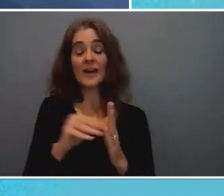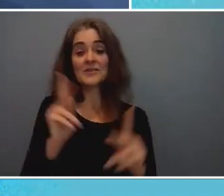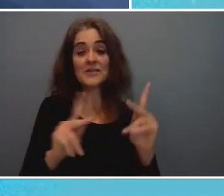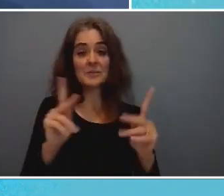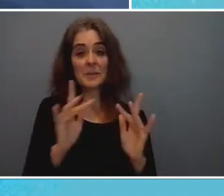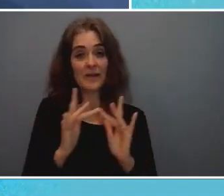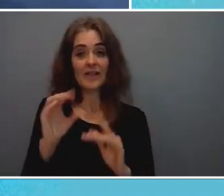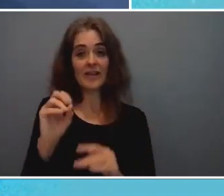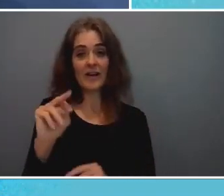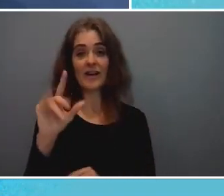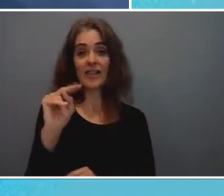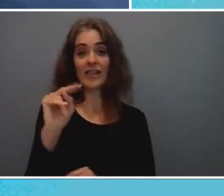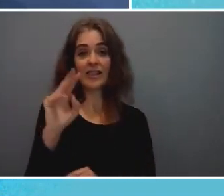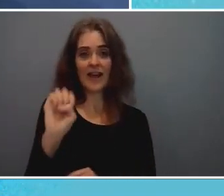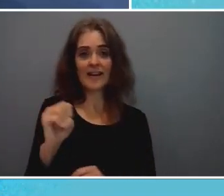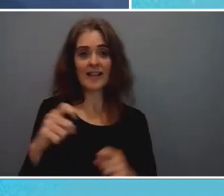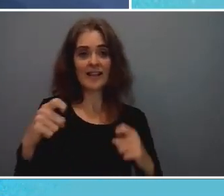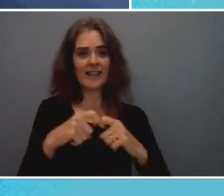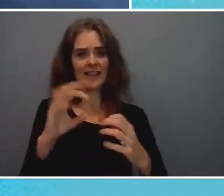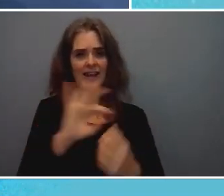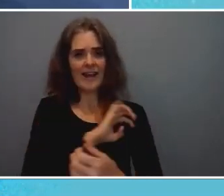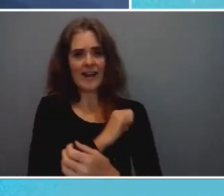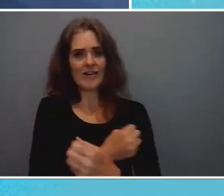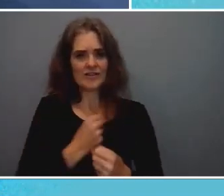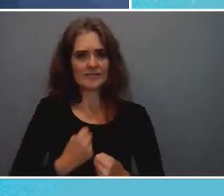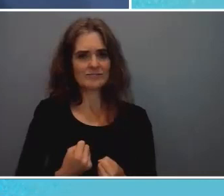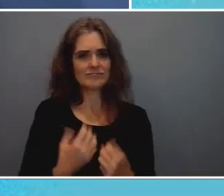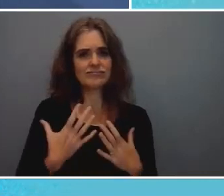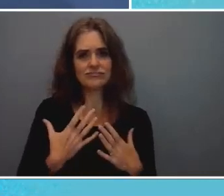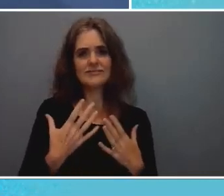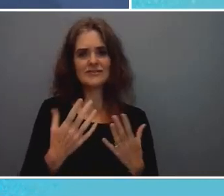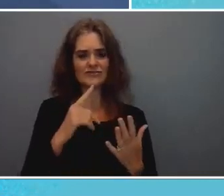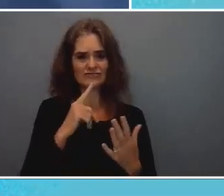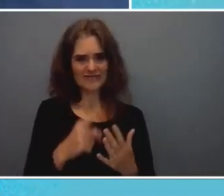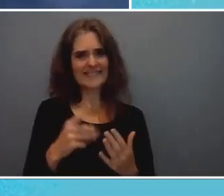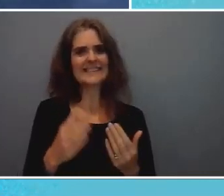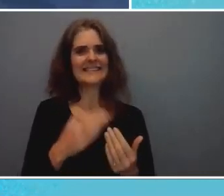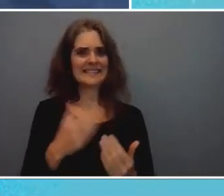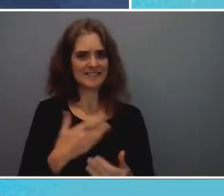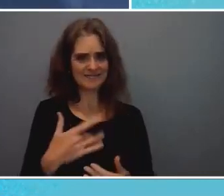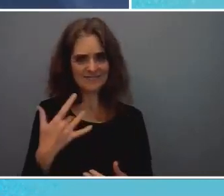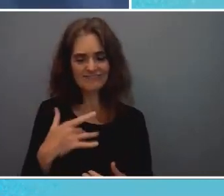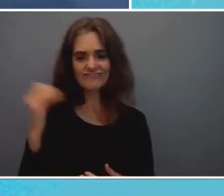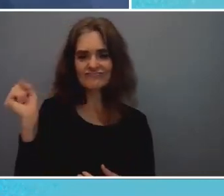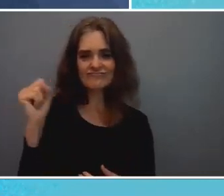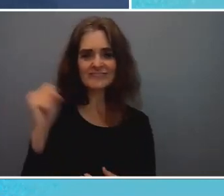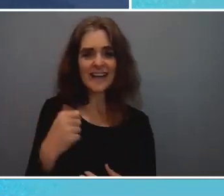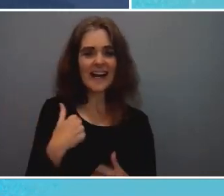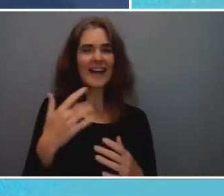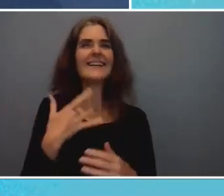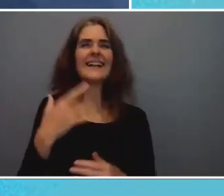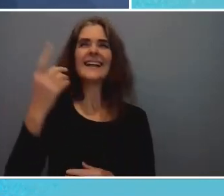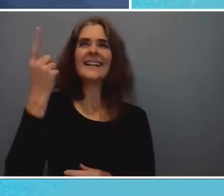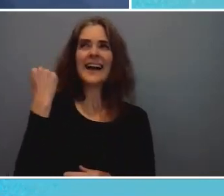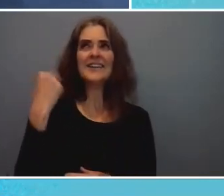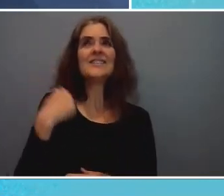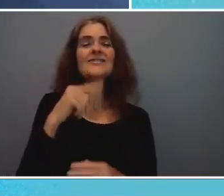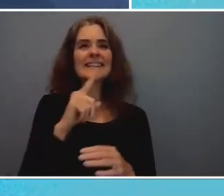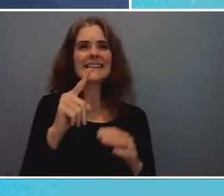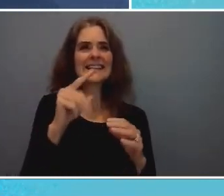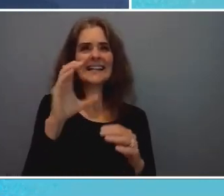is palpable. You know, it felt like last year we were coming out of a cave and sort of blinking